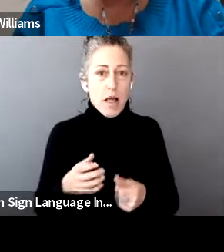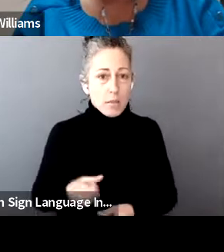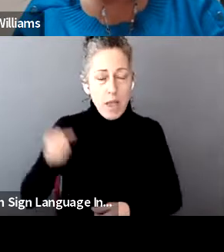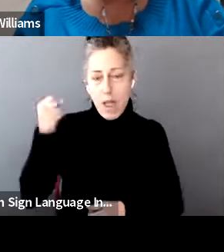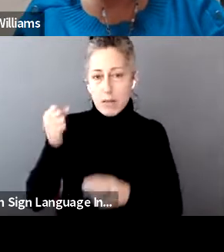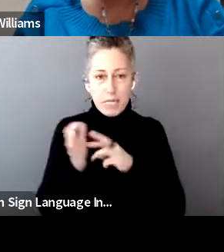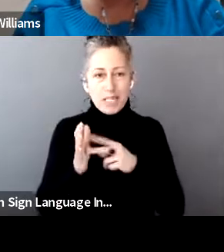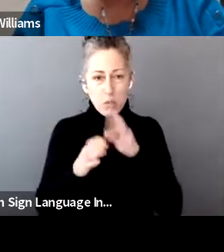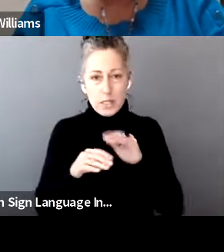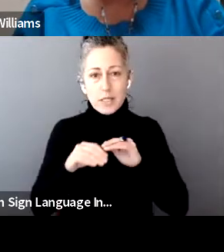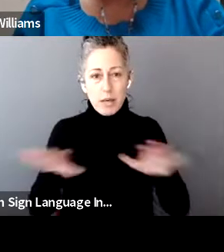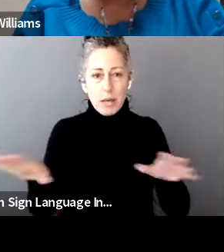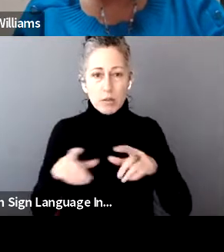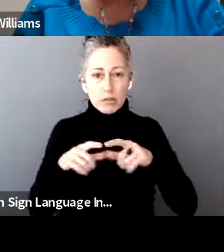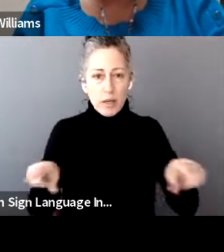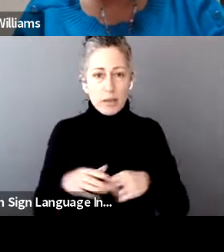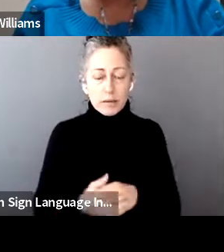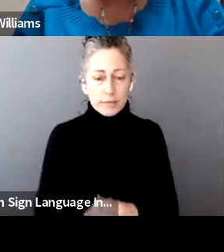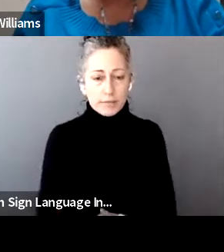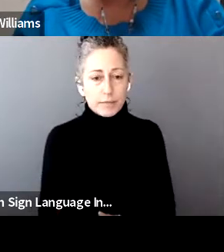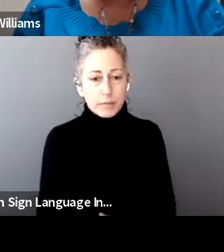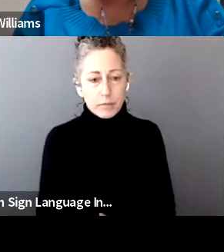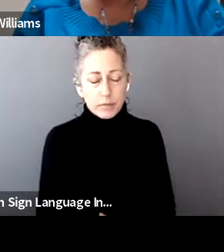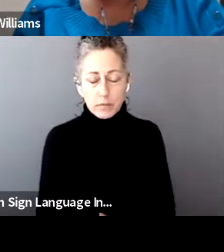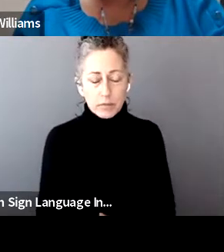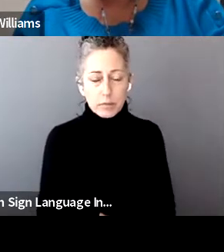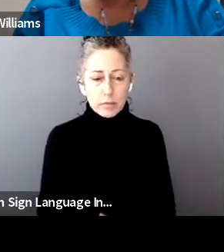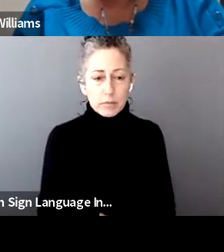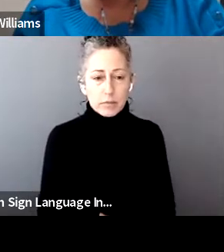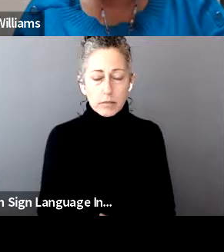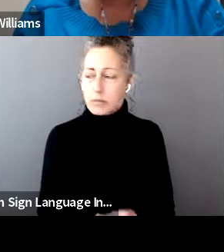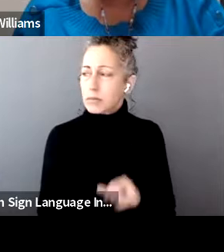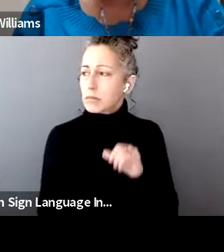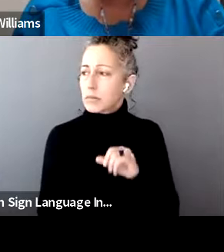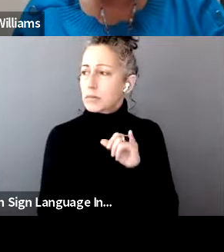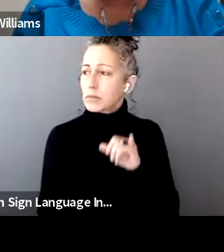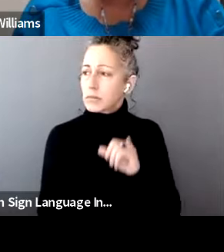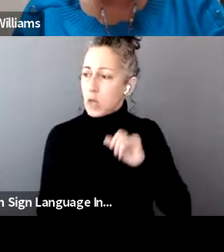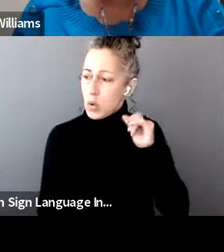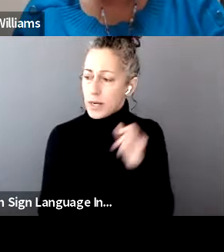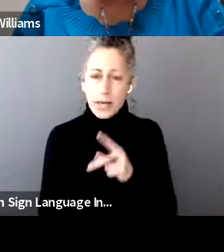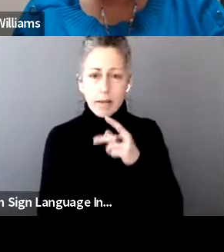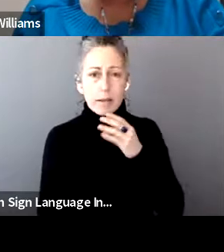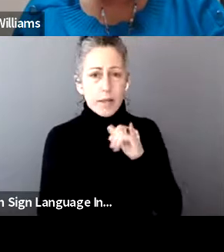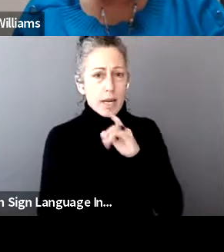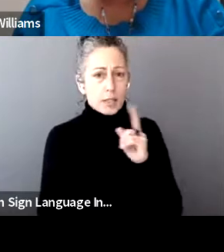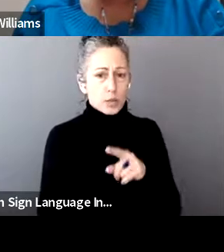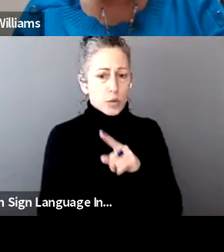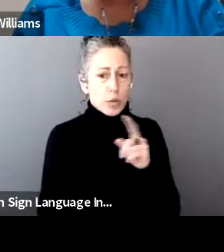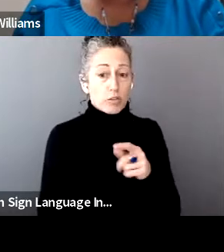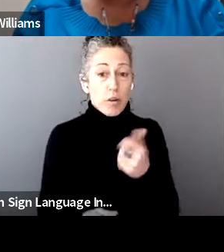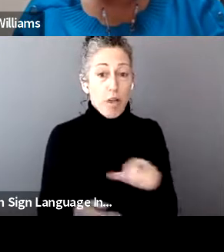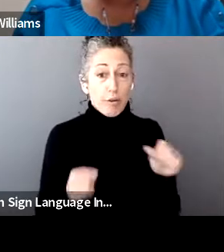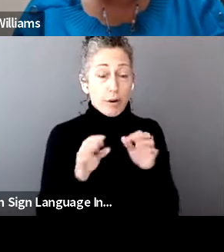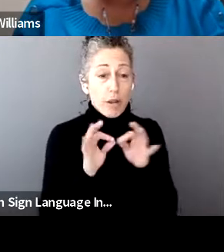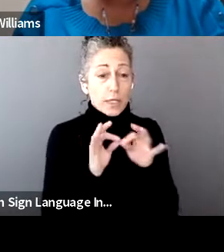Wonderful. Thank you. Anyone else that, I mean, that, that answered the question. Anyone else needs to chime in? I was